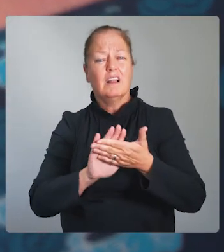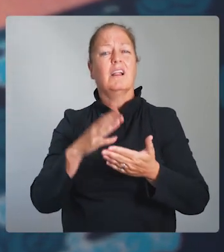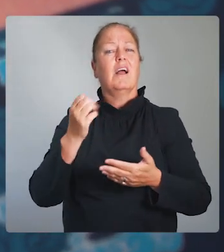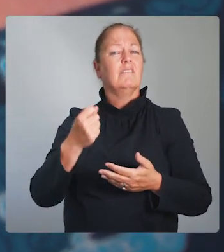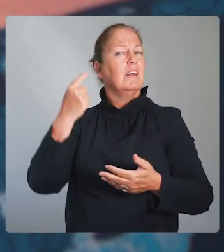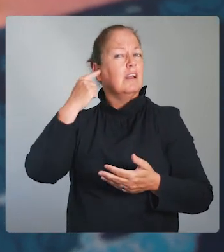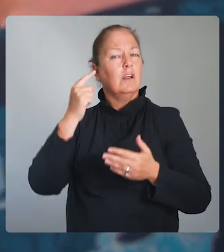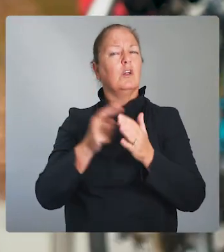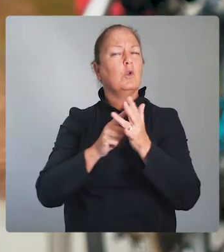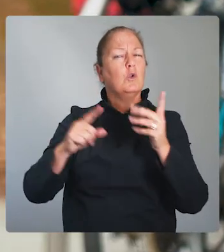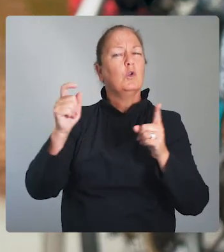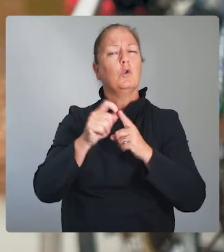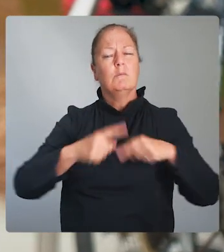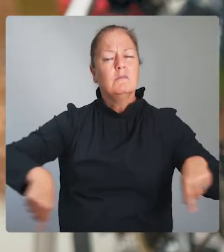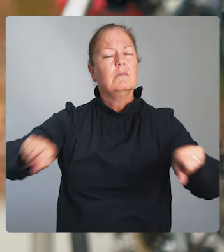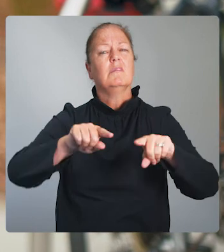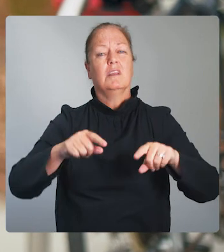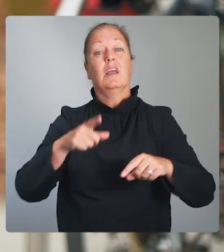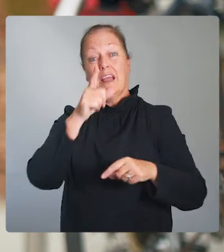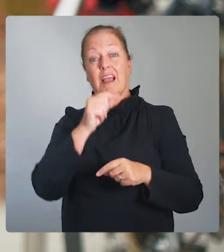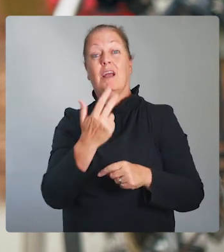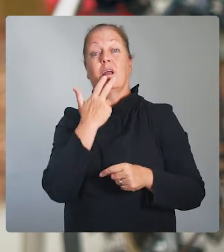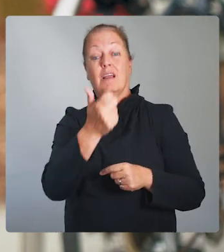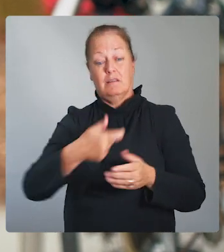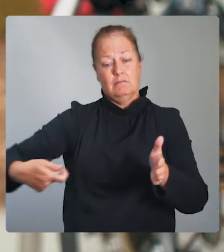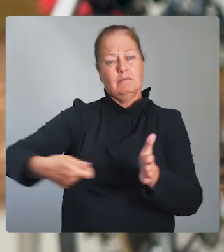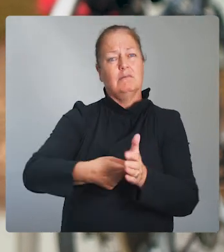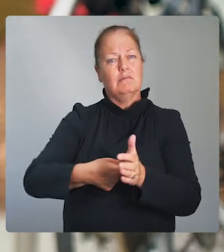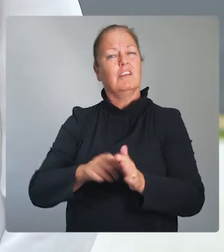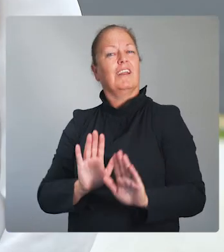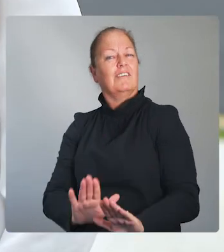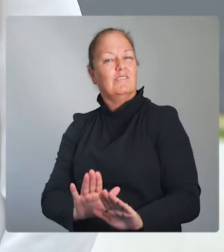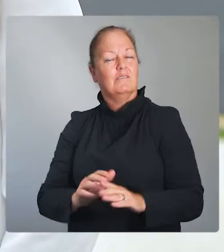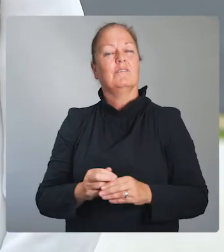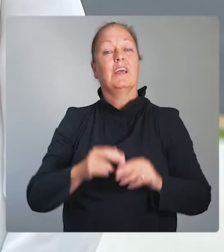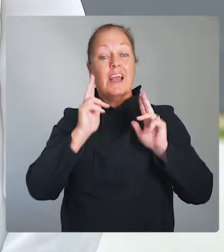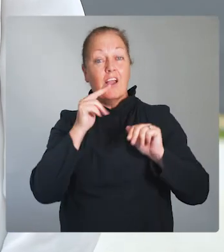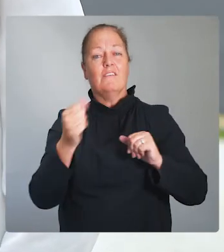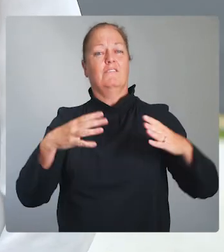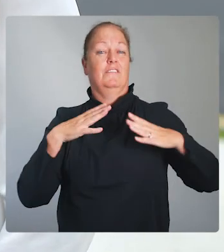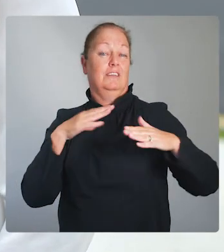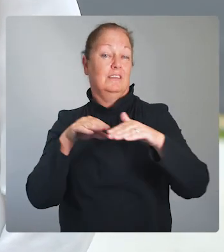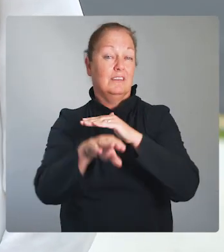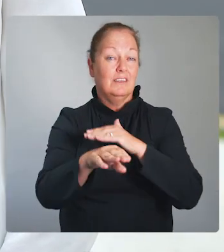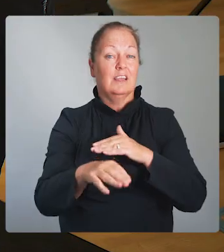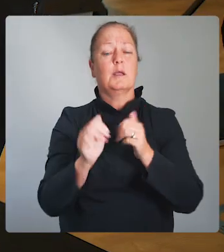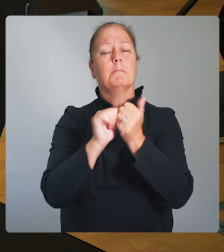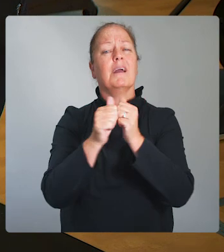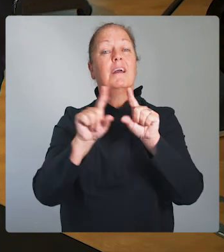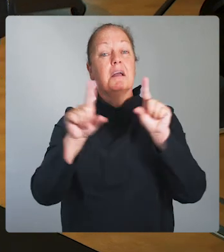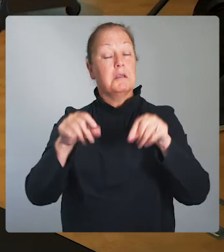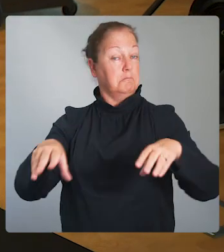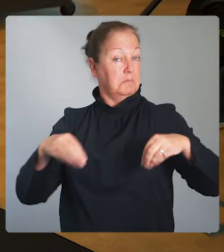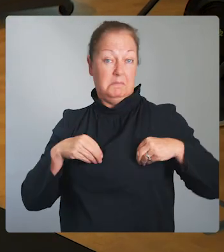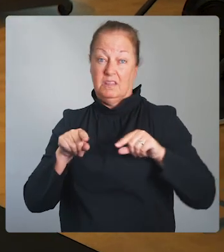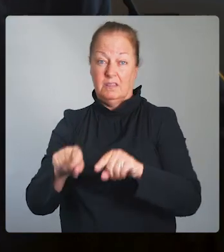gender neutral change rooms and a recharge point for electric wheelchairs. Carers also receive free entry, companion cards are accepted